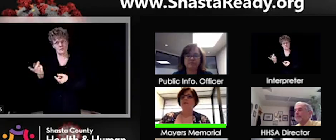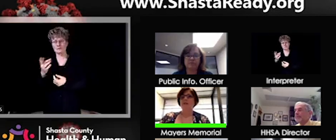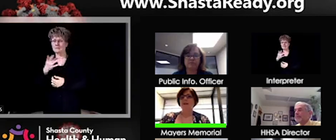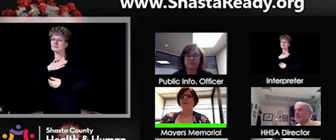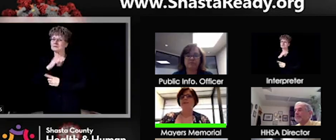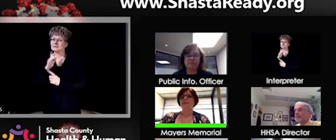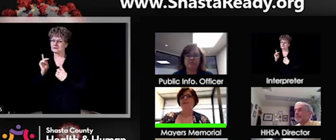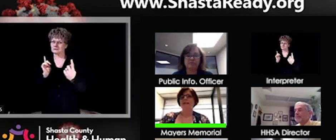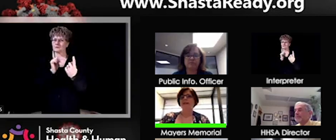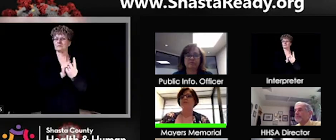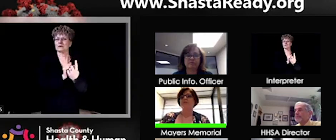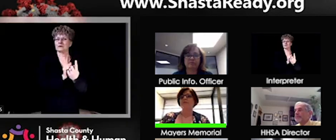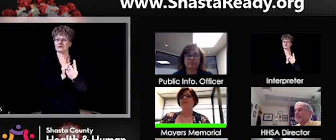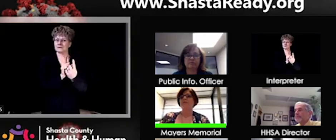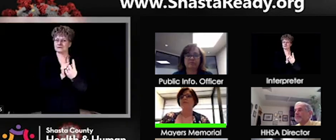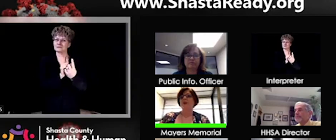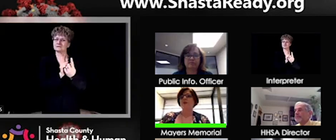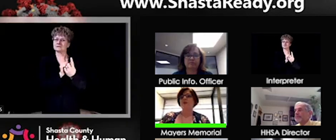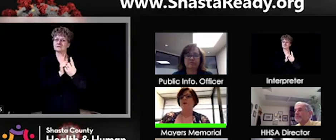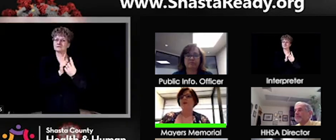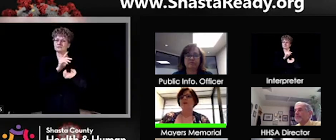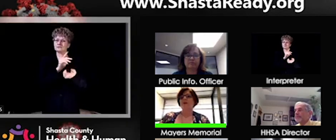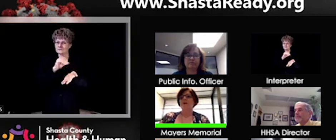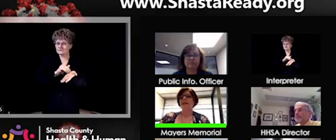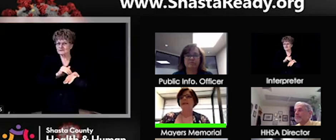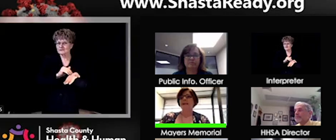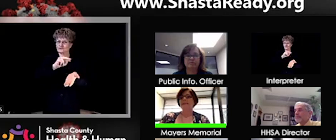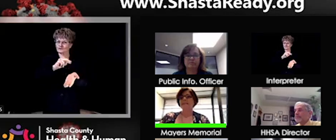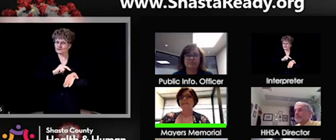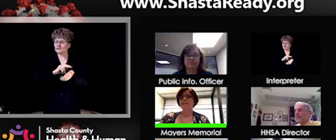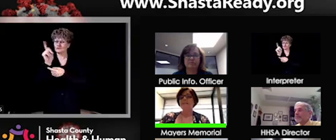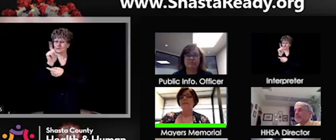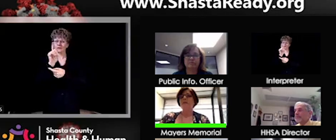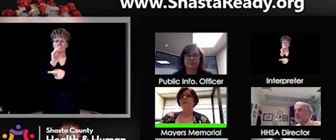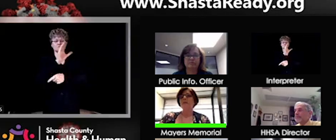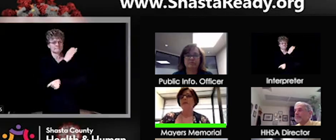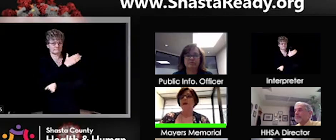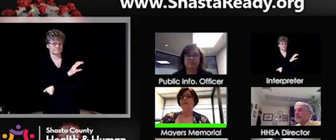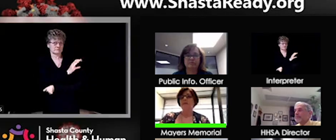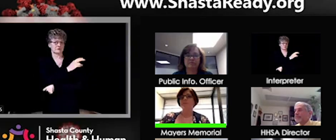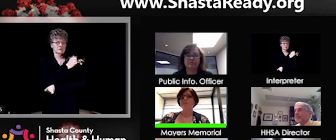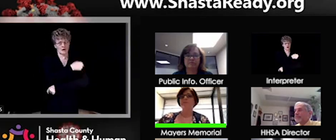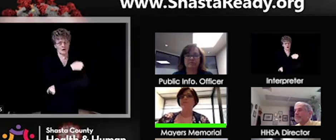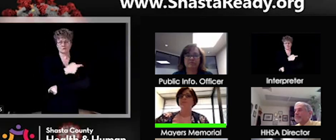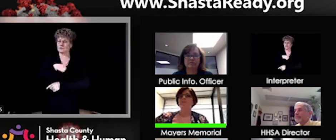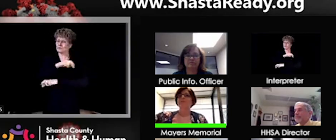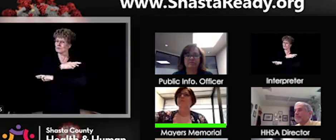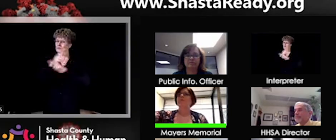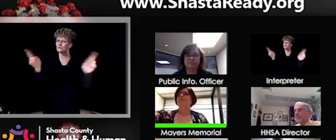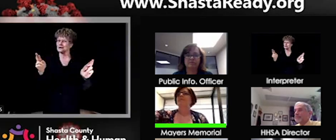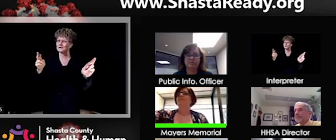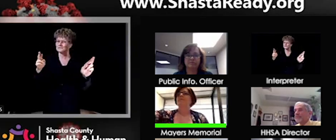clinic or your hospital and take care of yourself. We're prepared, and we're ready, and we're here to help you.